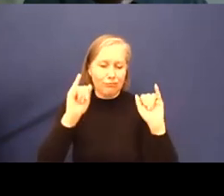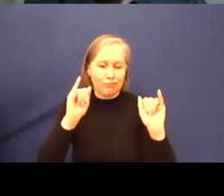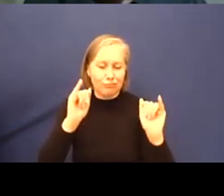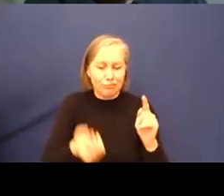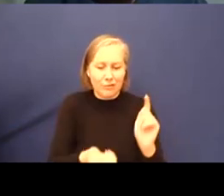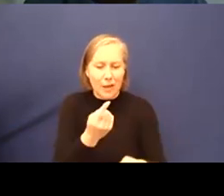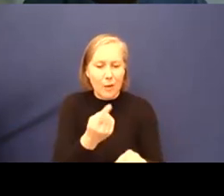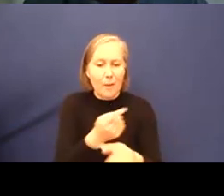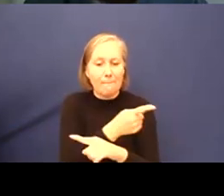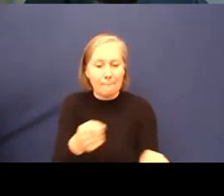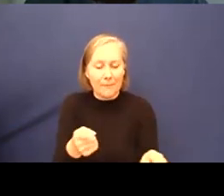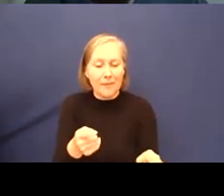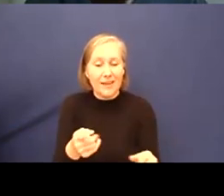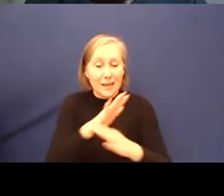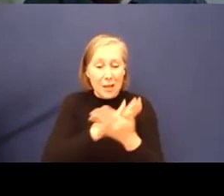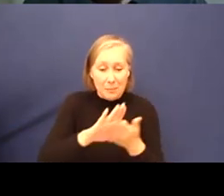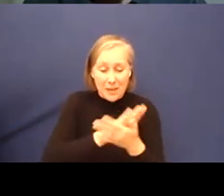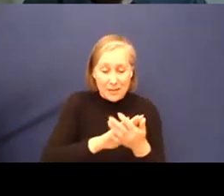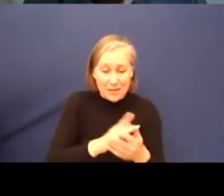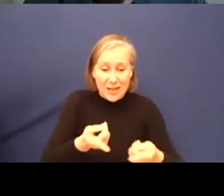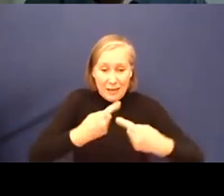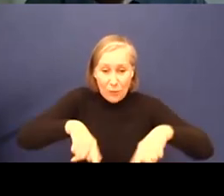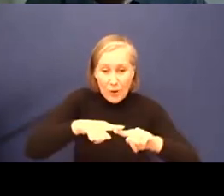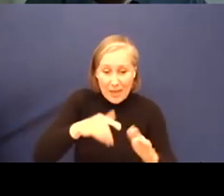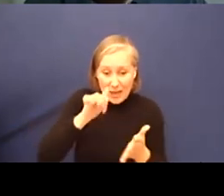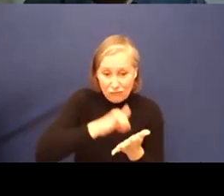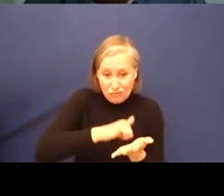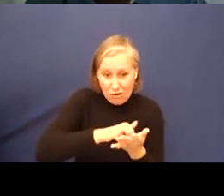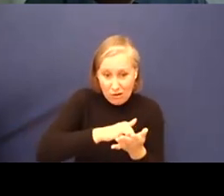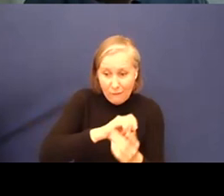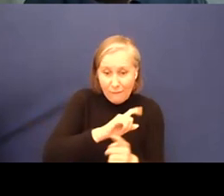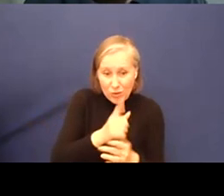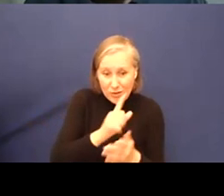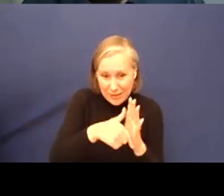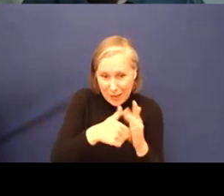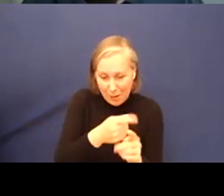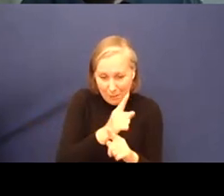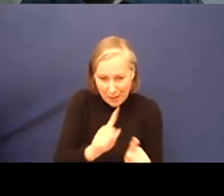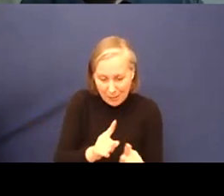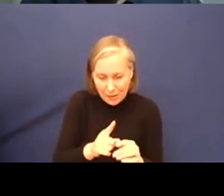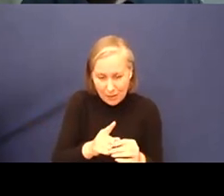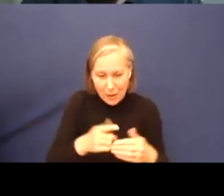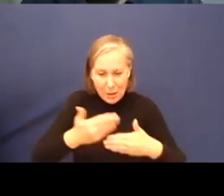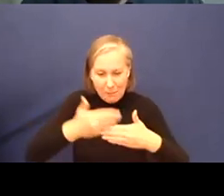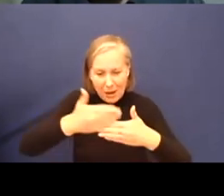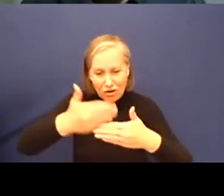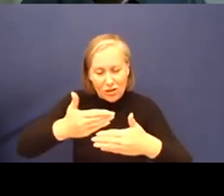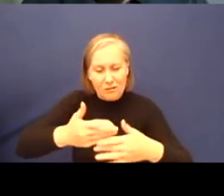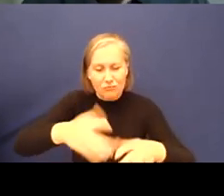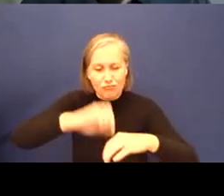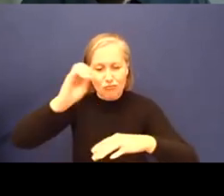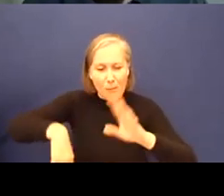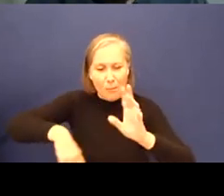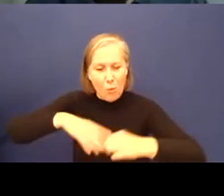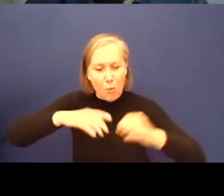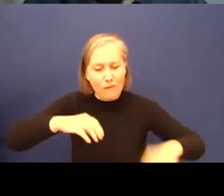me and to everybody else is that if you get it right for disabled people, if we work together and remove the barriers that affect our lives, it's